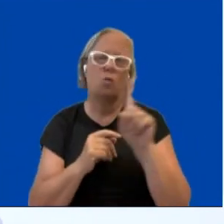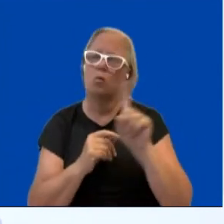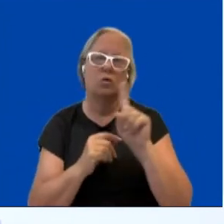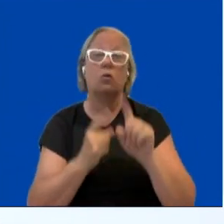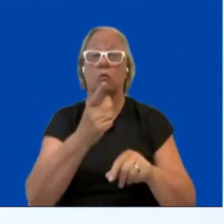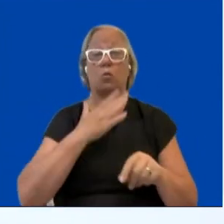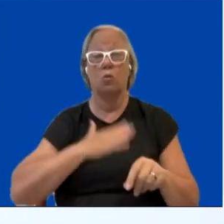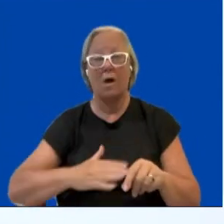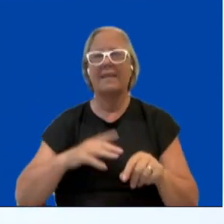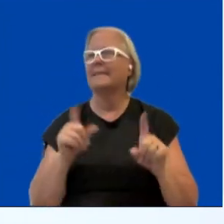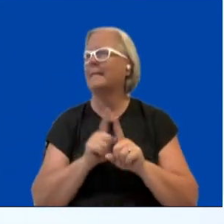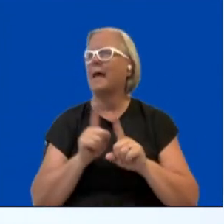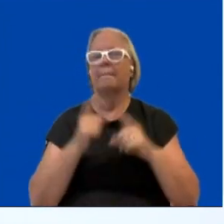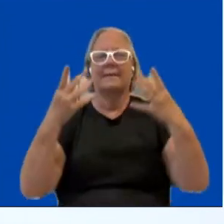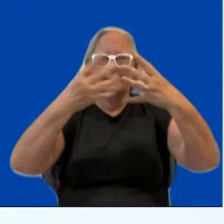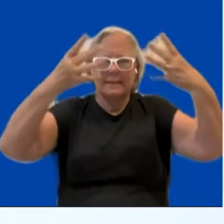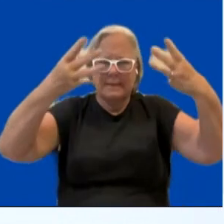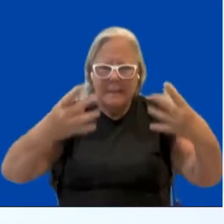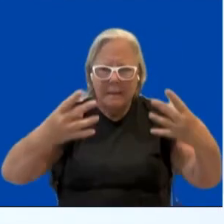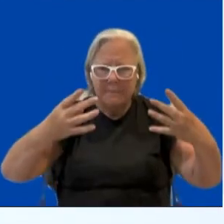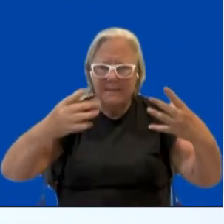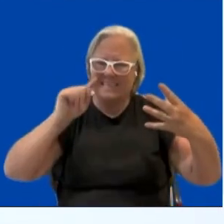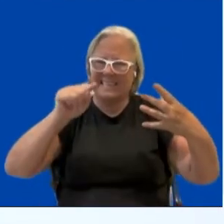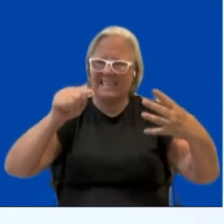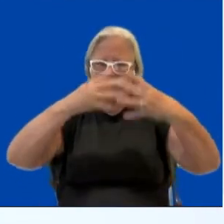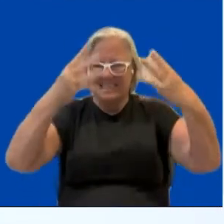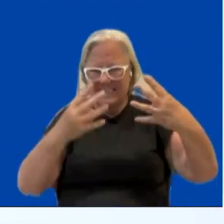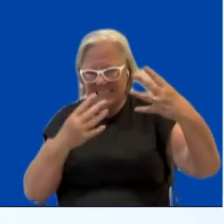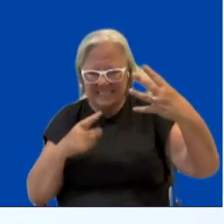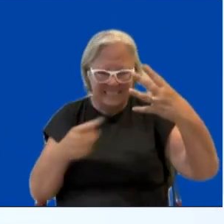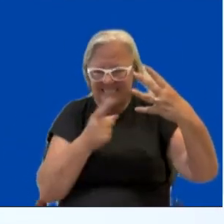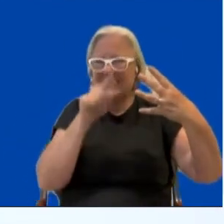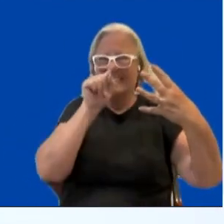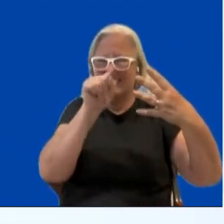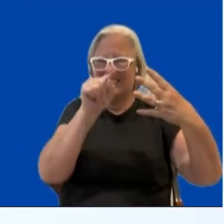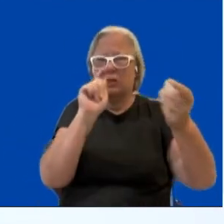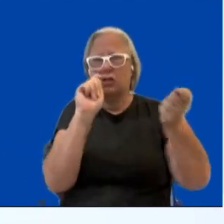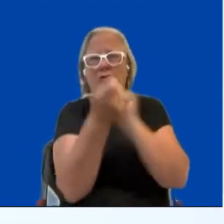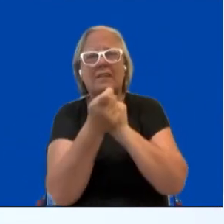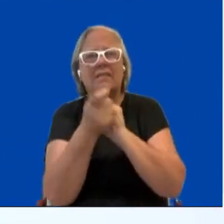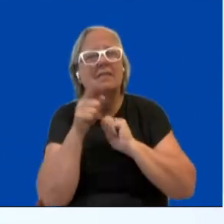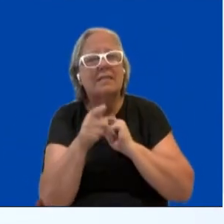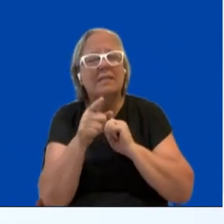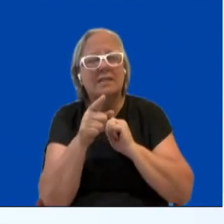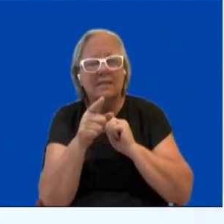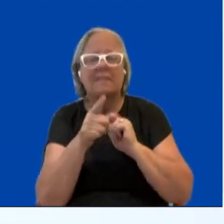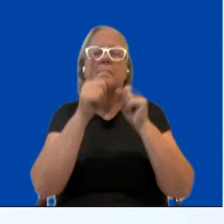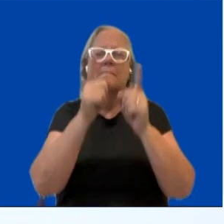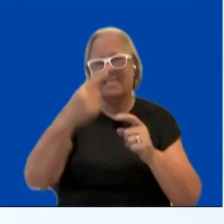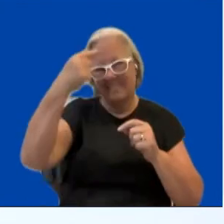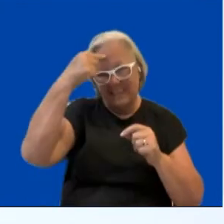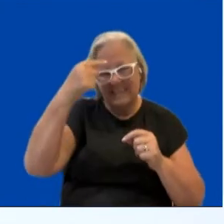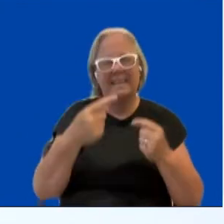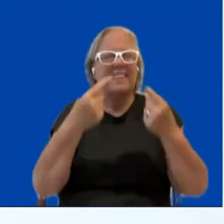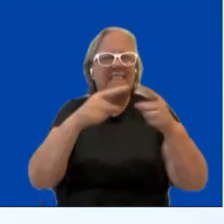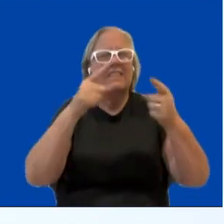are required to make climate change a reality or to stop climate change from becoming a reality, you need to be taking into account many different dimensions. And one of which